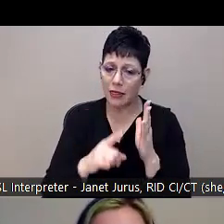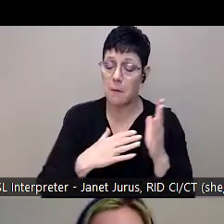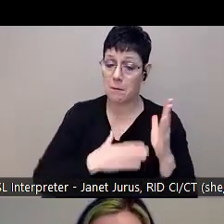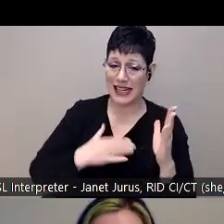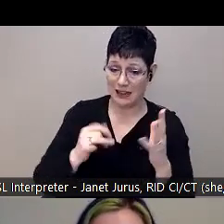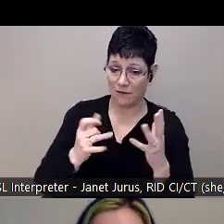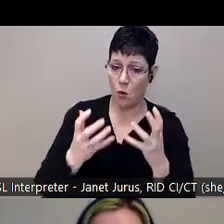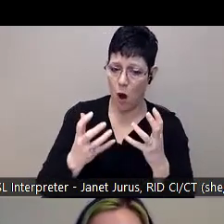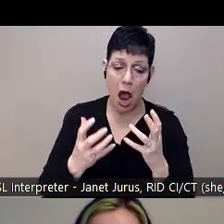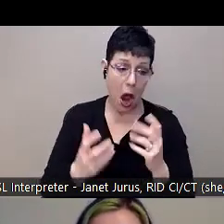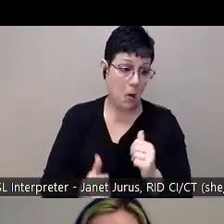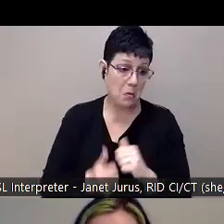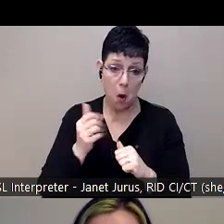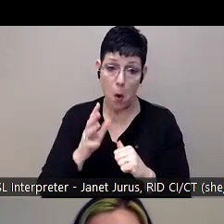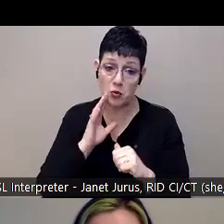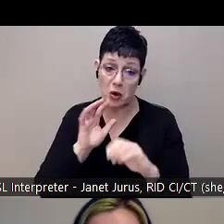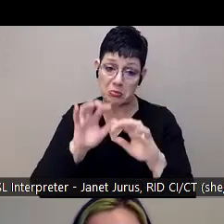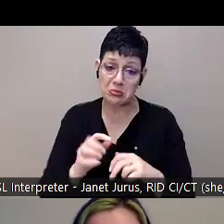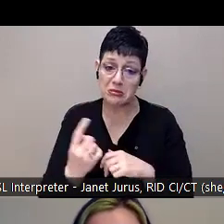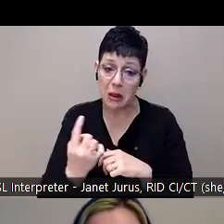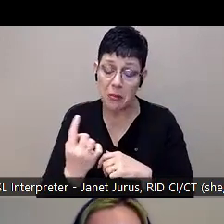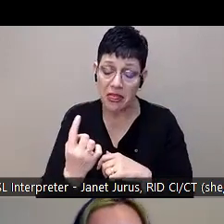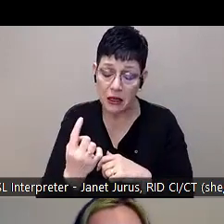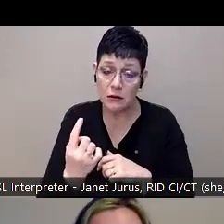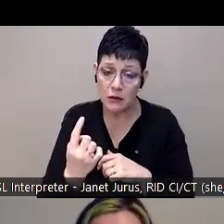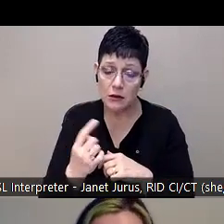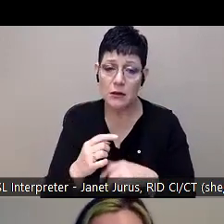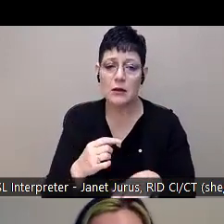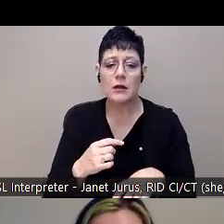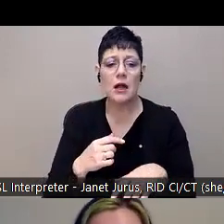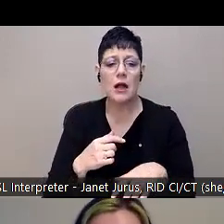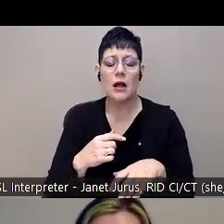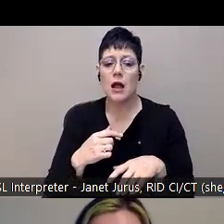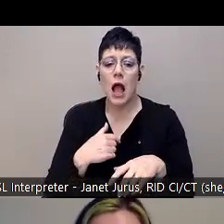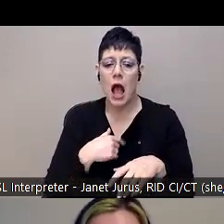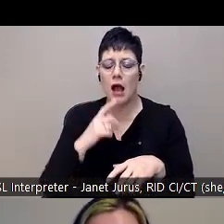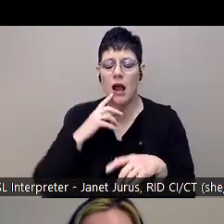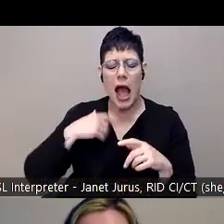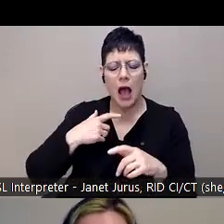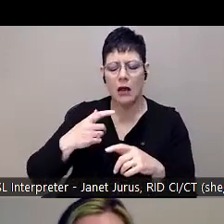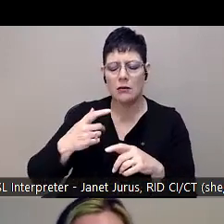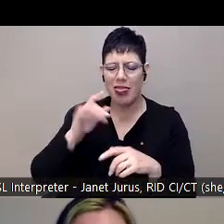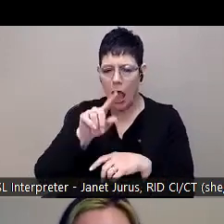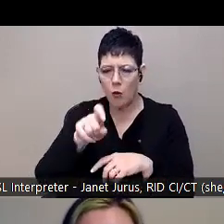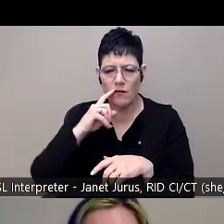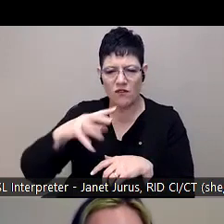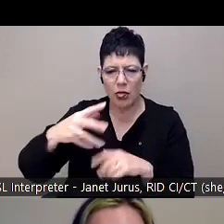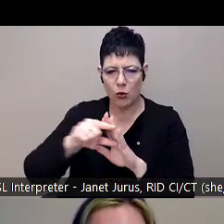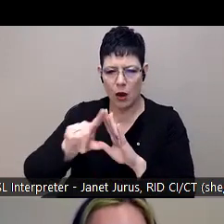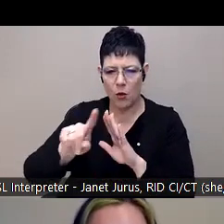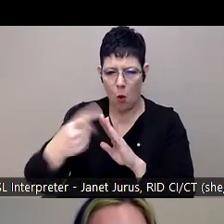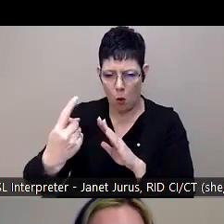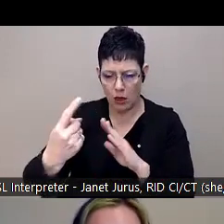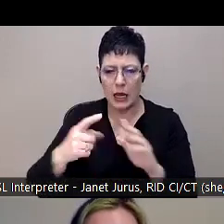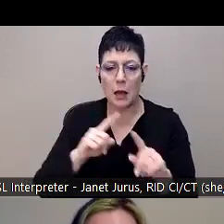had a response and had something they learned. Um, I only did this for fifth grade, but the responses, the number one